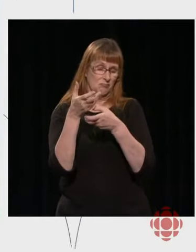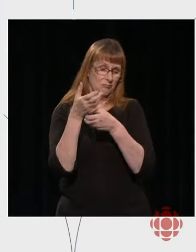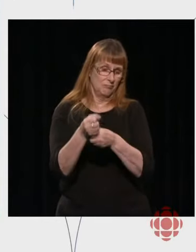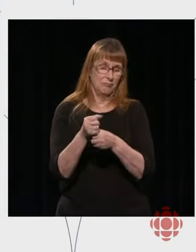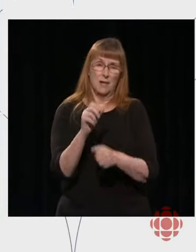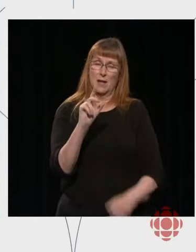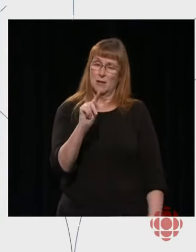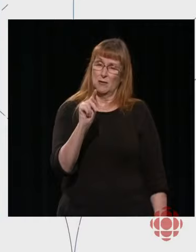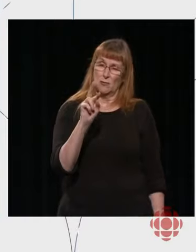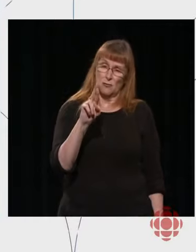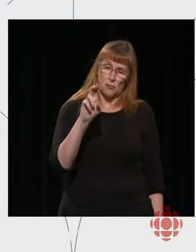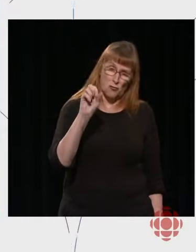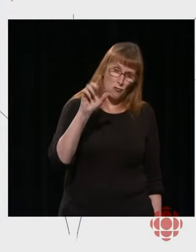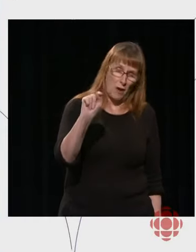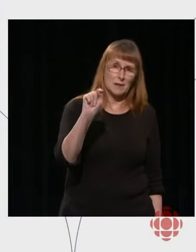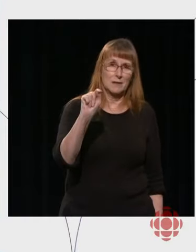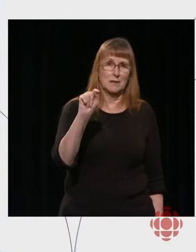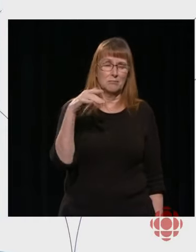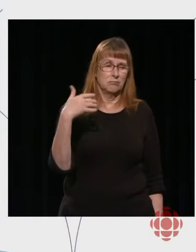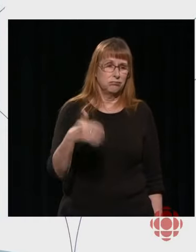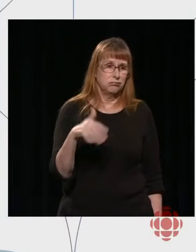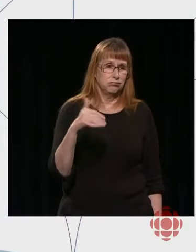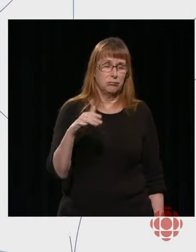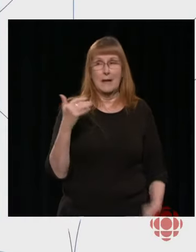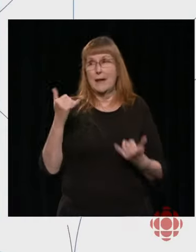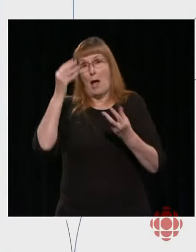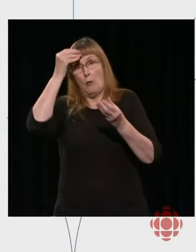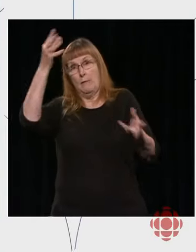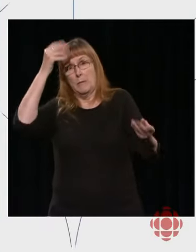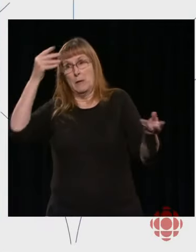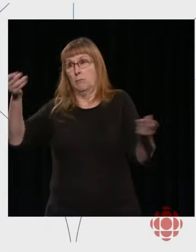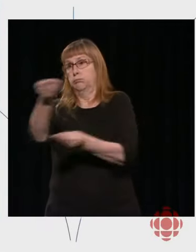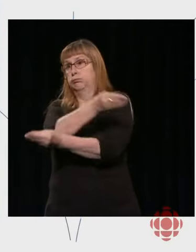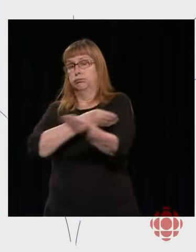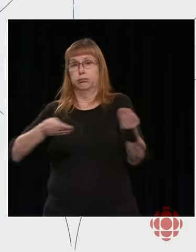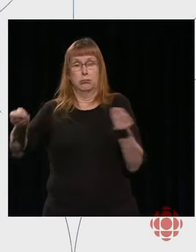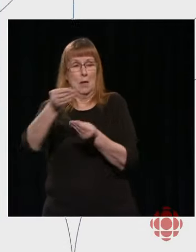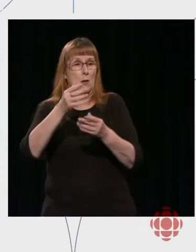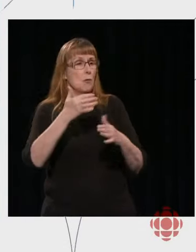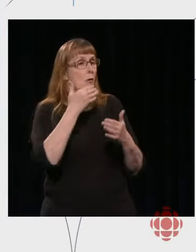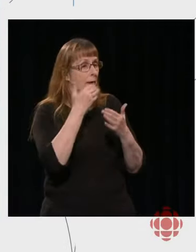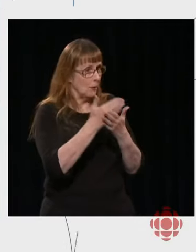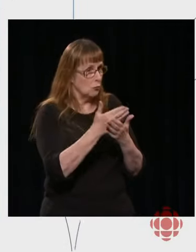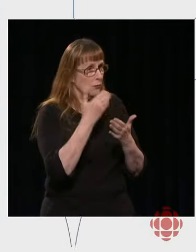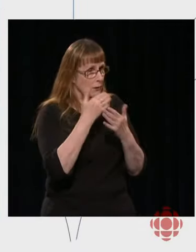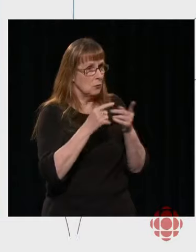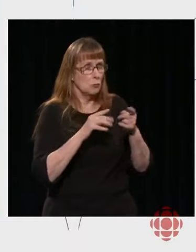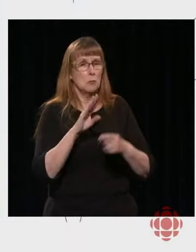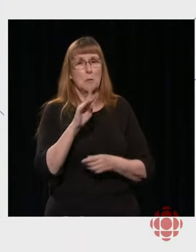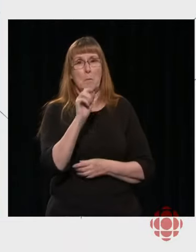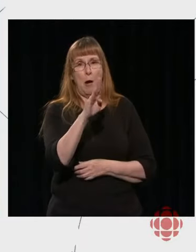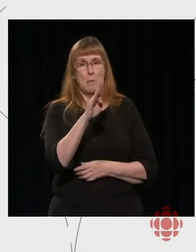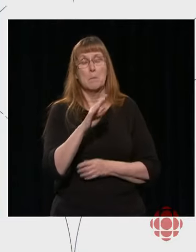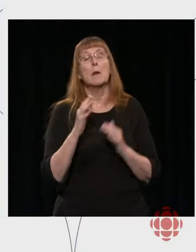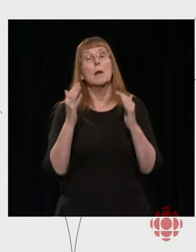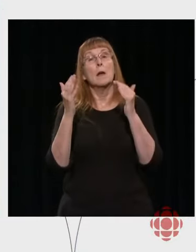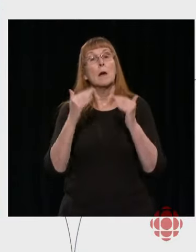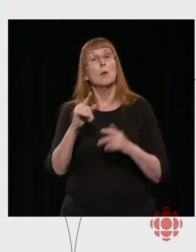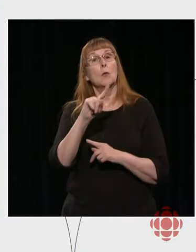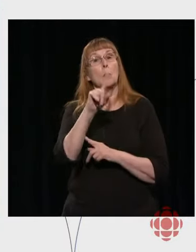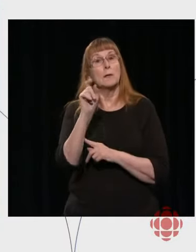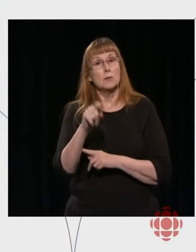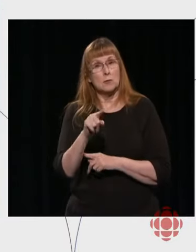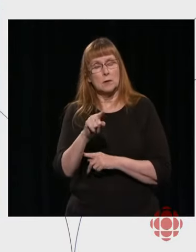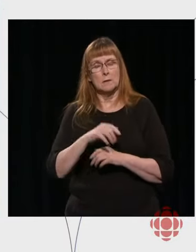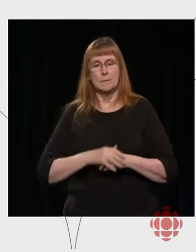during these hard times, especially for information. Thank you very much, Barb Williams. The next question is in French